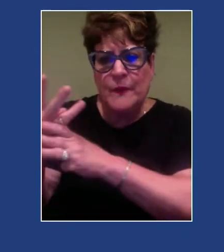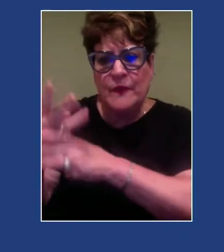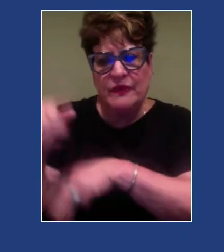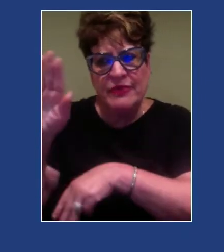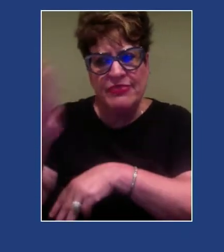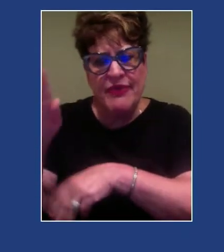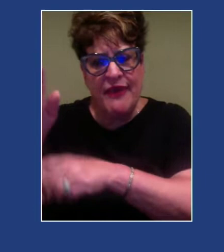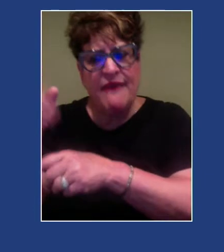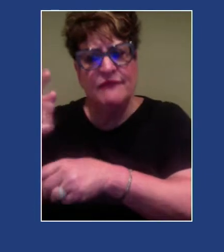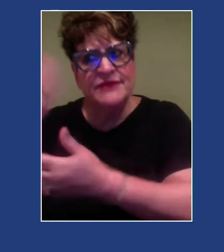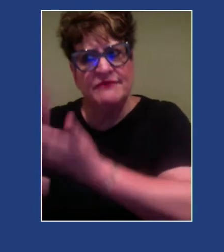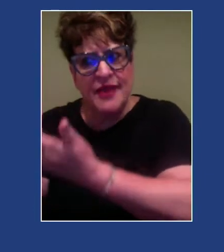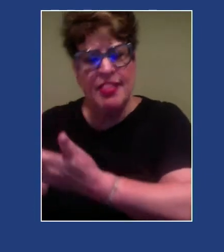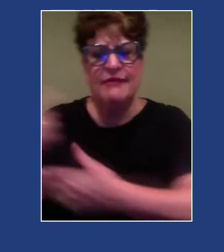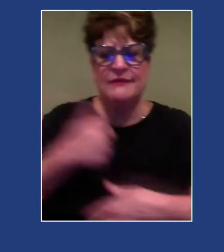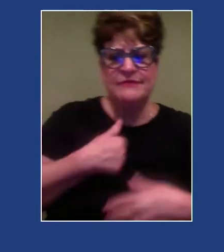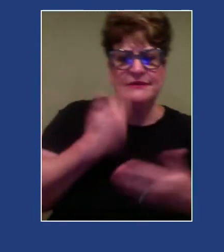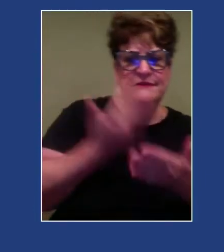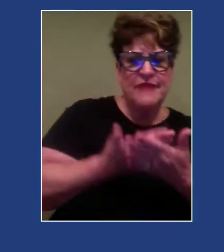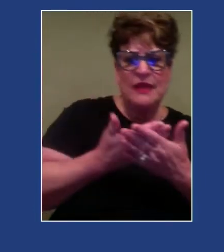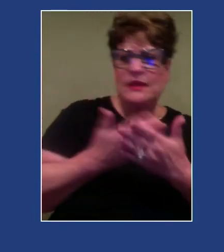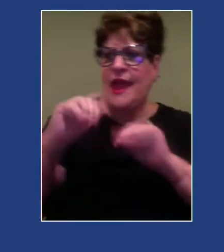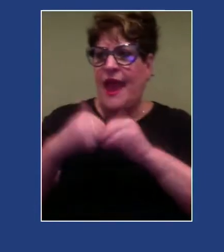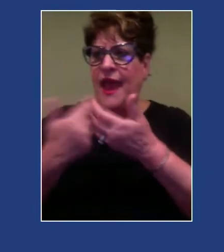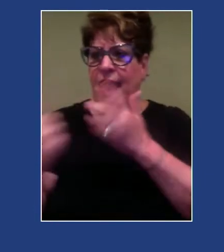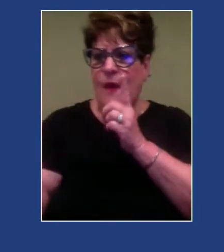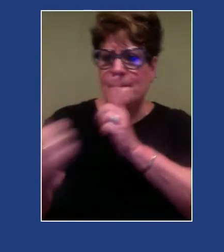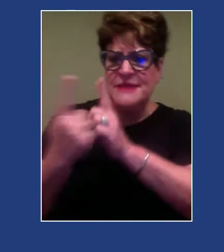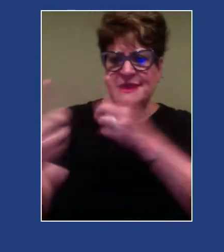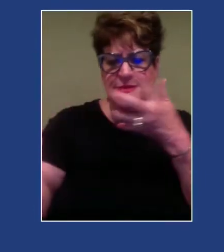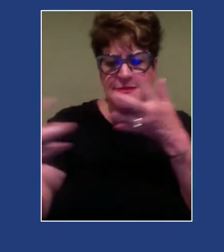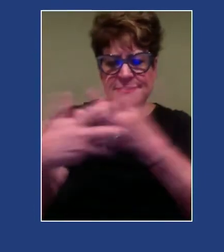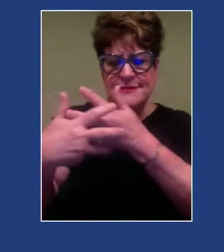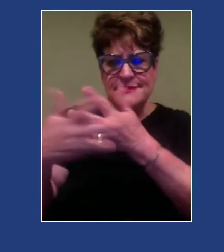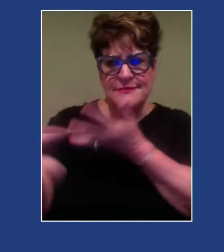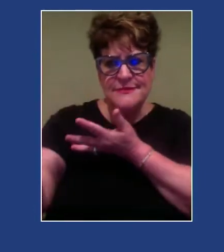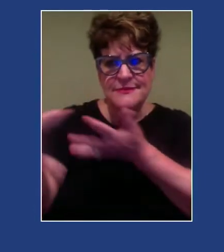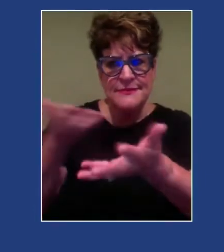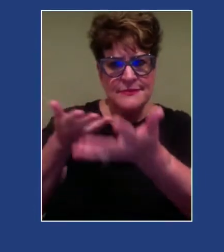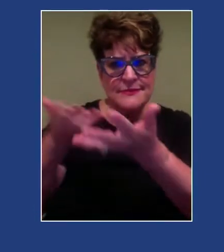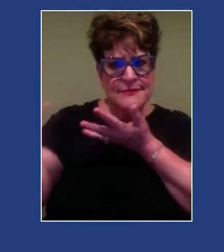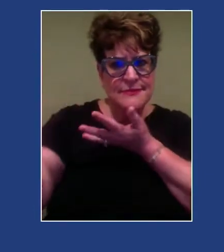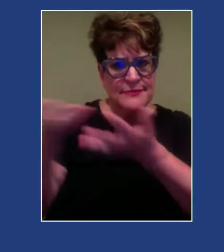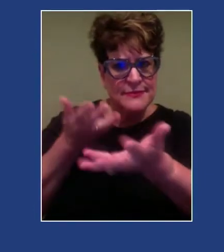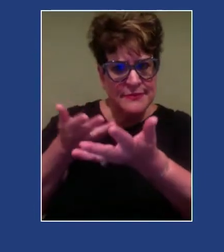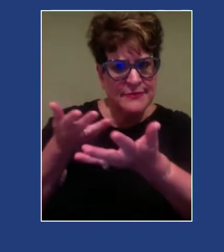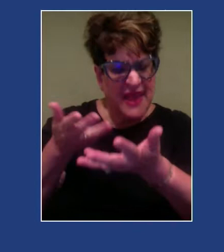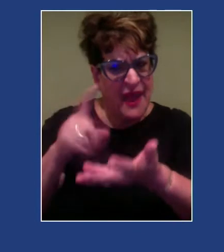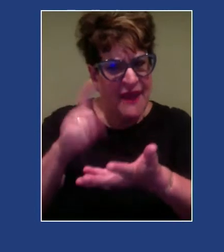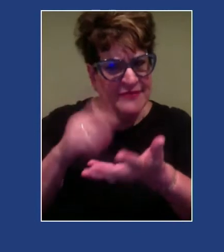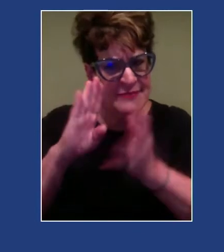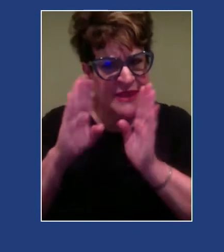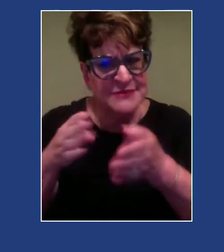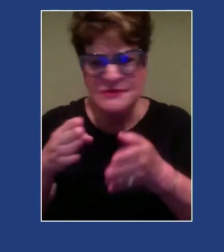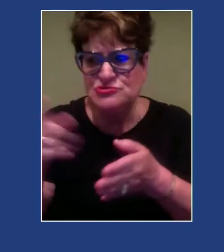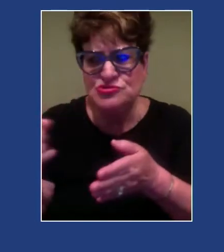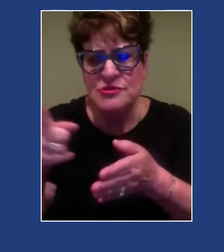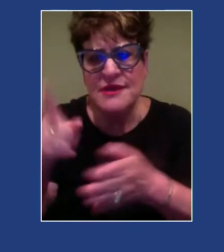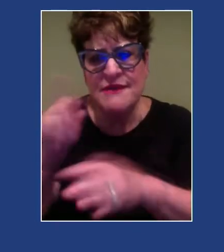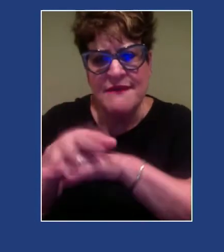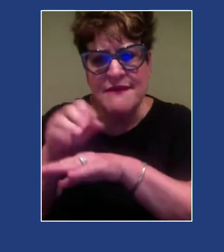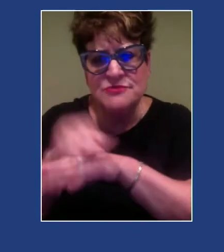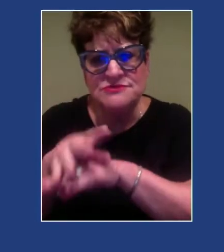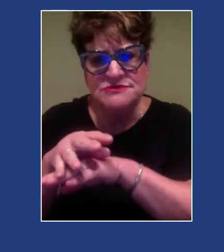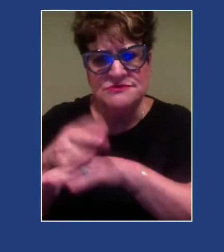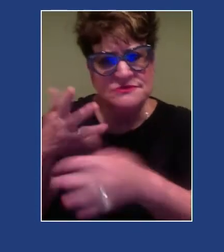where's the middle ground? Where's the dialectic? I have to pay attention to what's happening within the counseling relationship and what's happening in our dynamic,